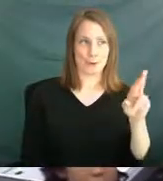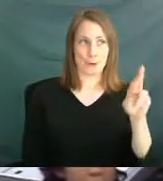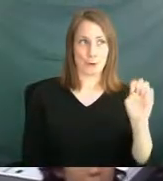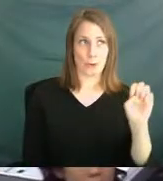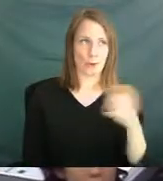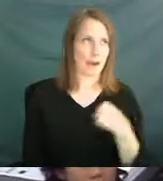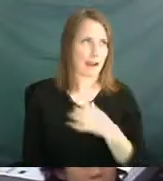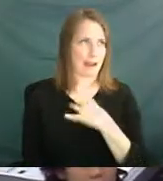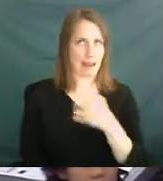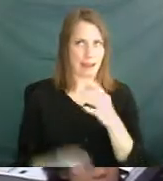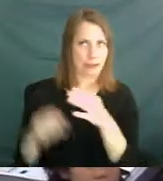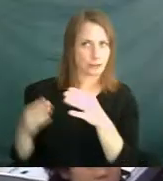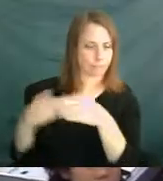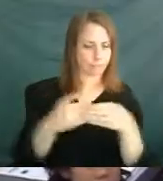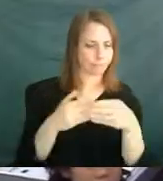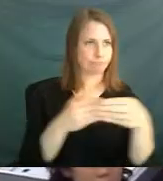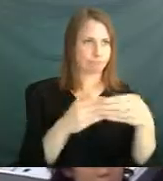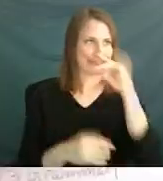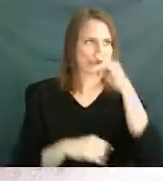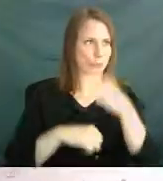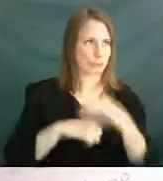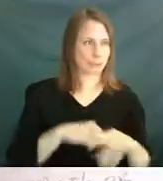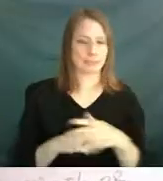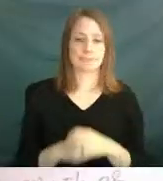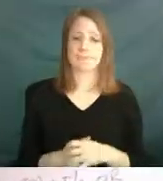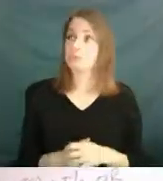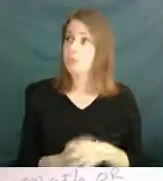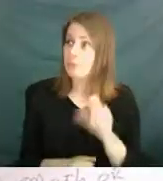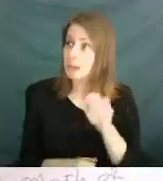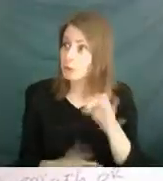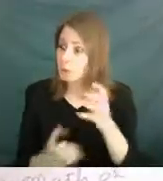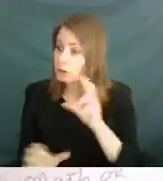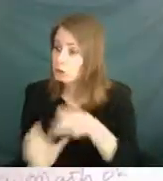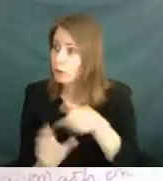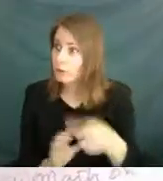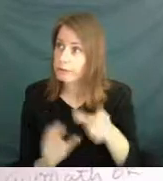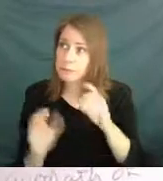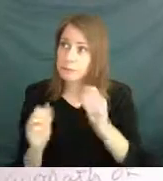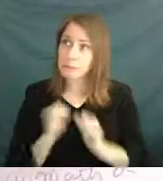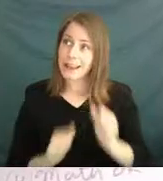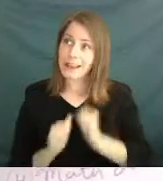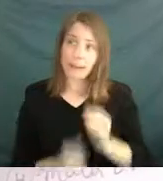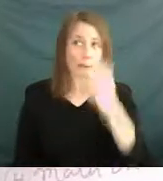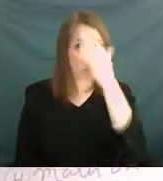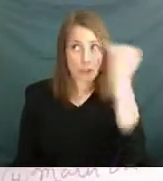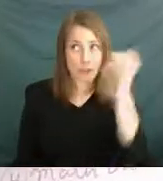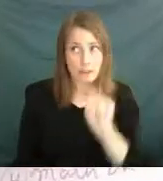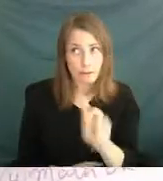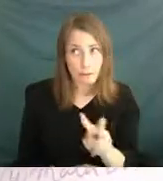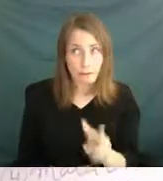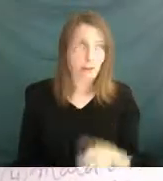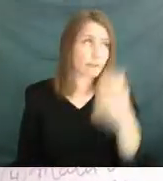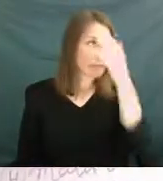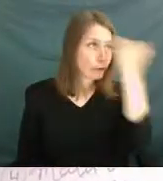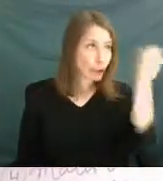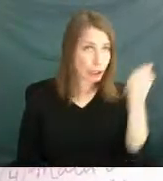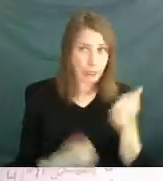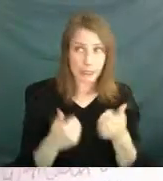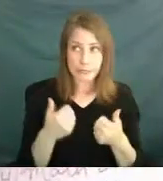You want to be in this play, forget about television, forget about all the crap you do on video games. It's over.